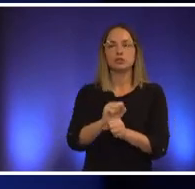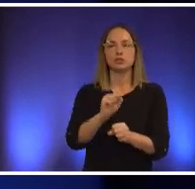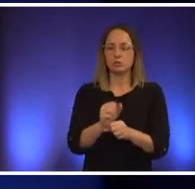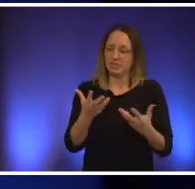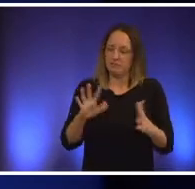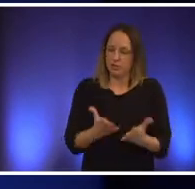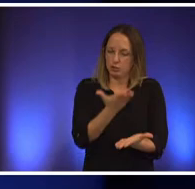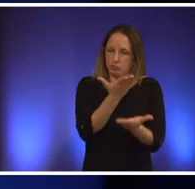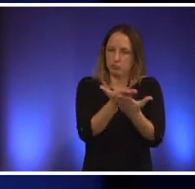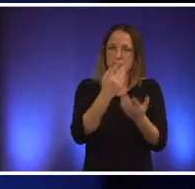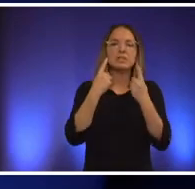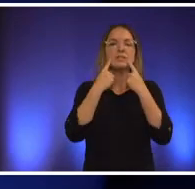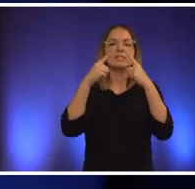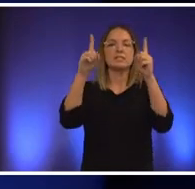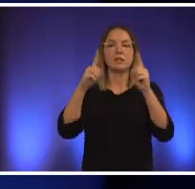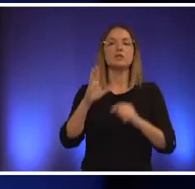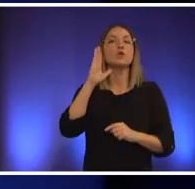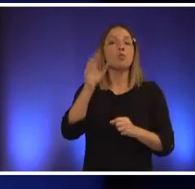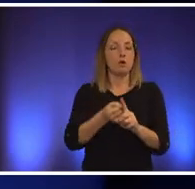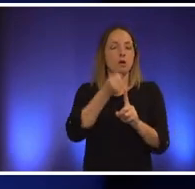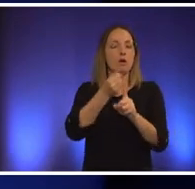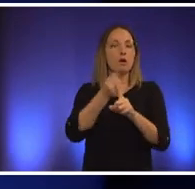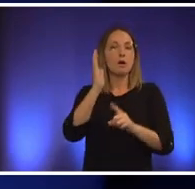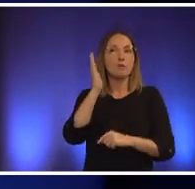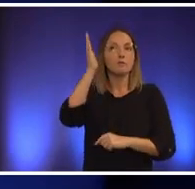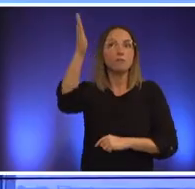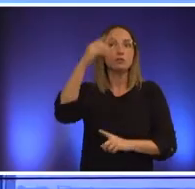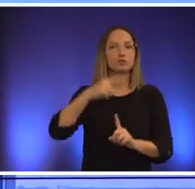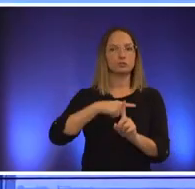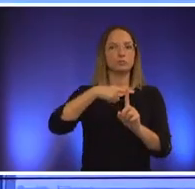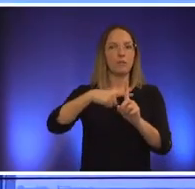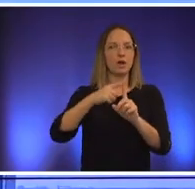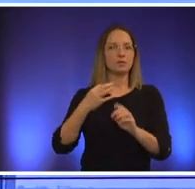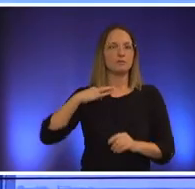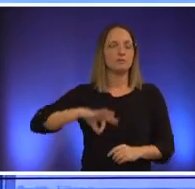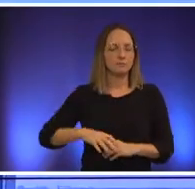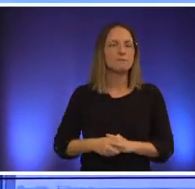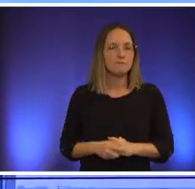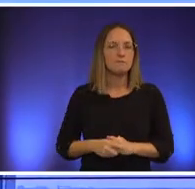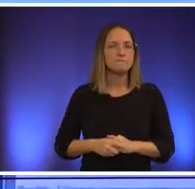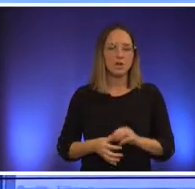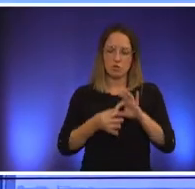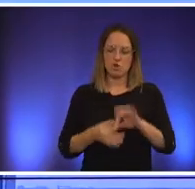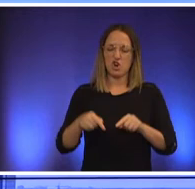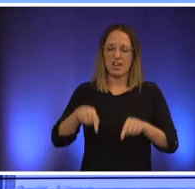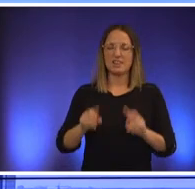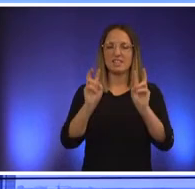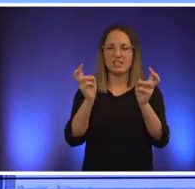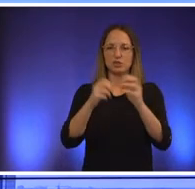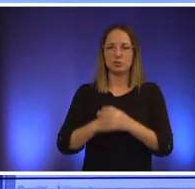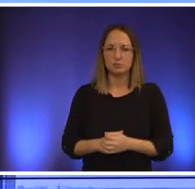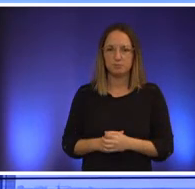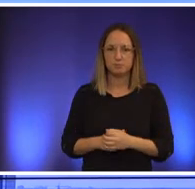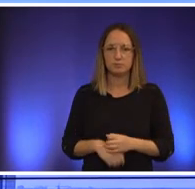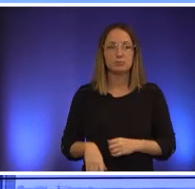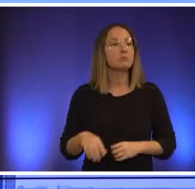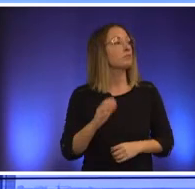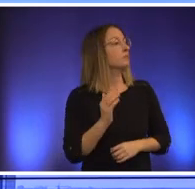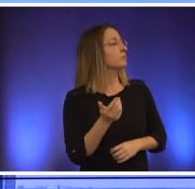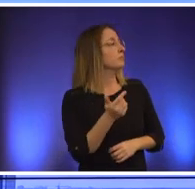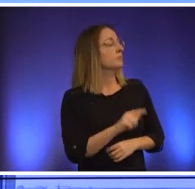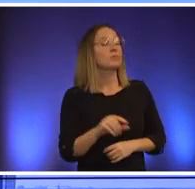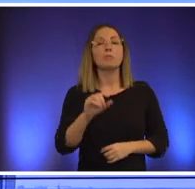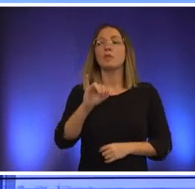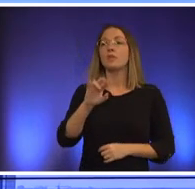that will make a difference in the future um in dealing with this type of specific issue if the past was pretty good